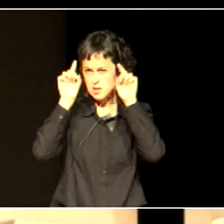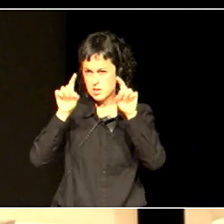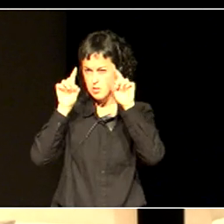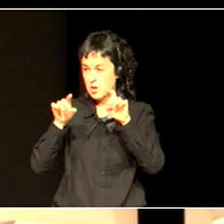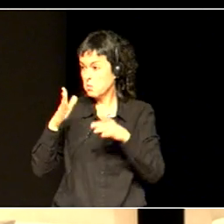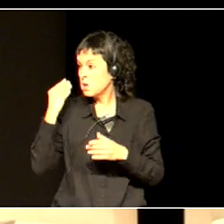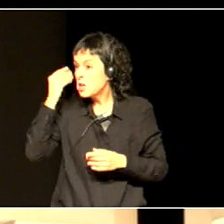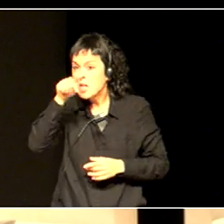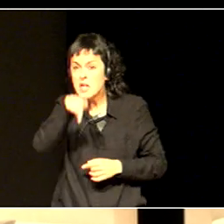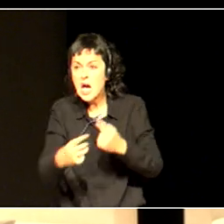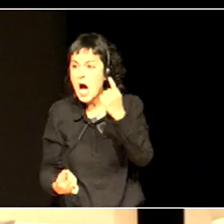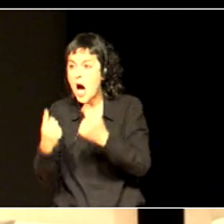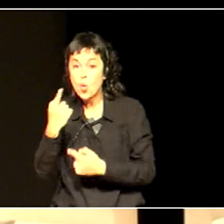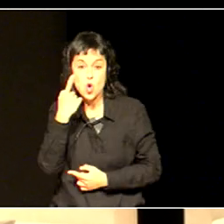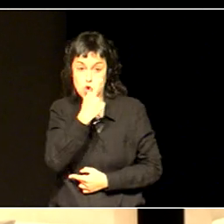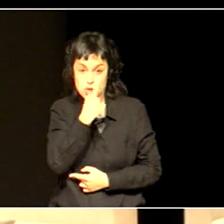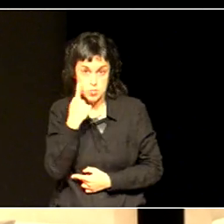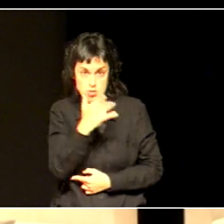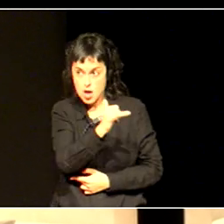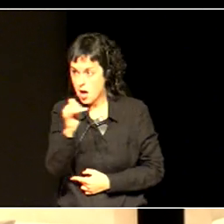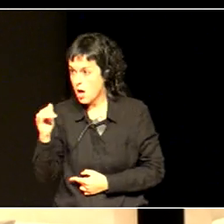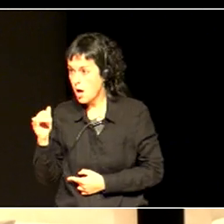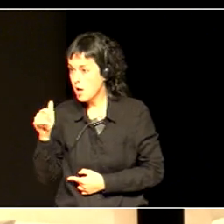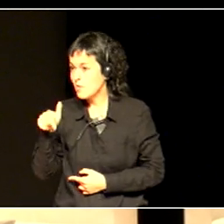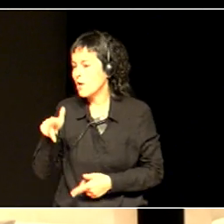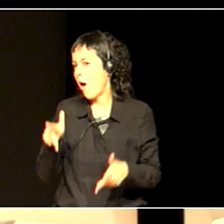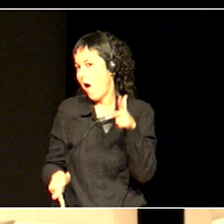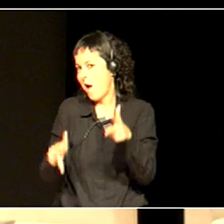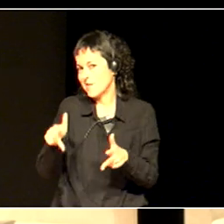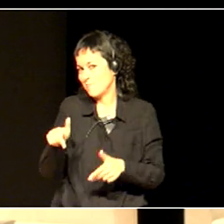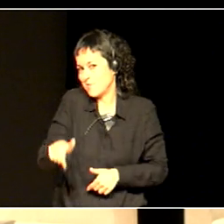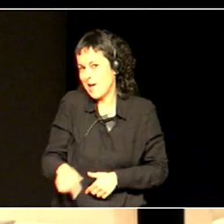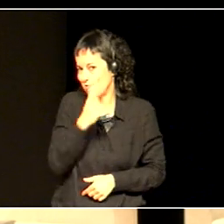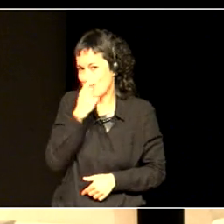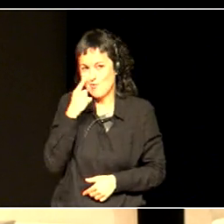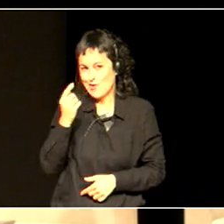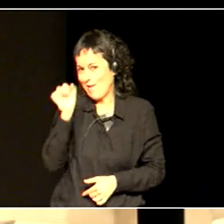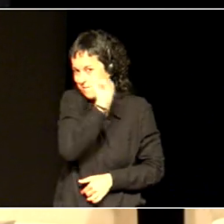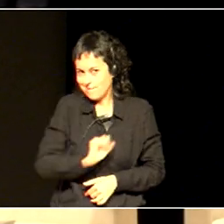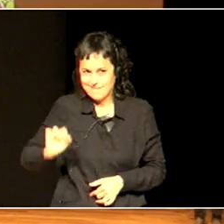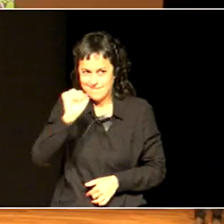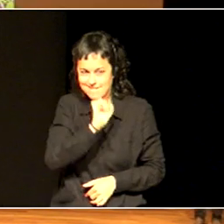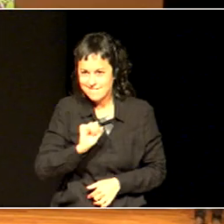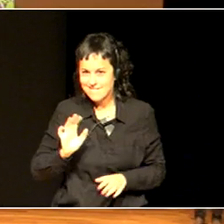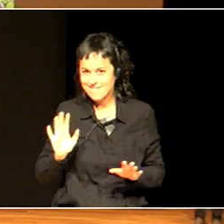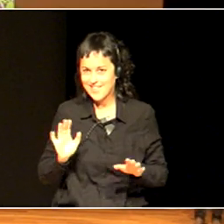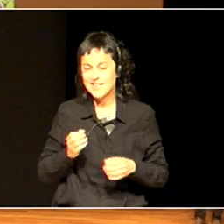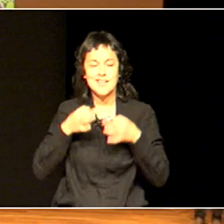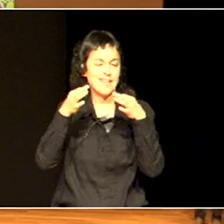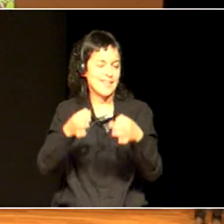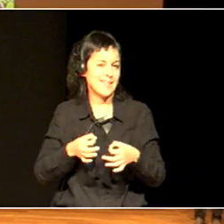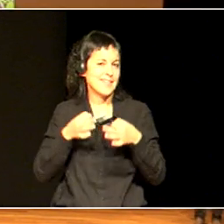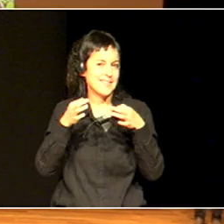in the Basque country are really lovely. And always welcome in the schools and